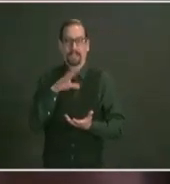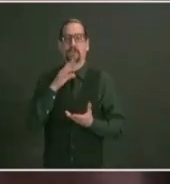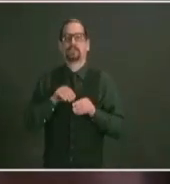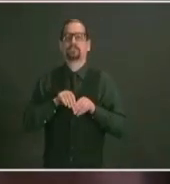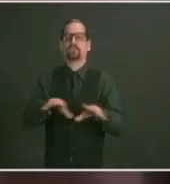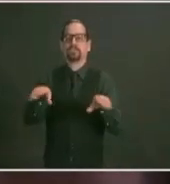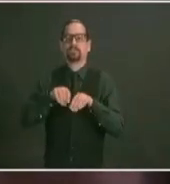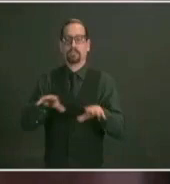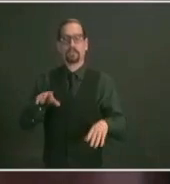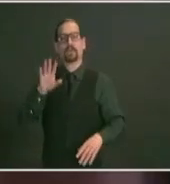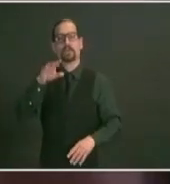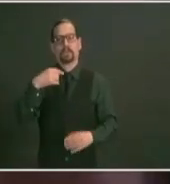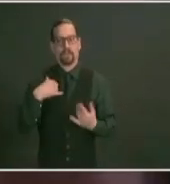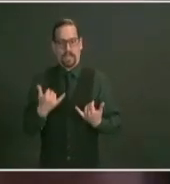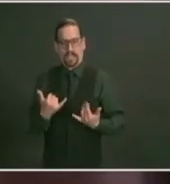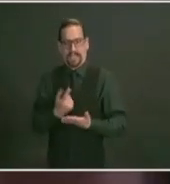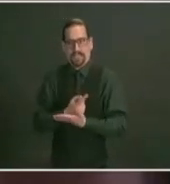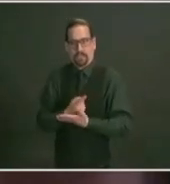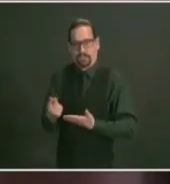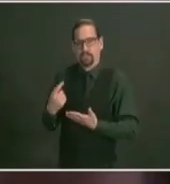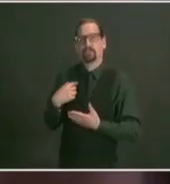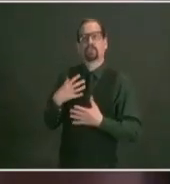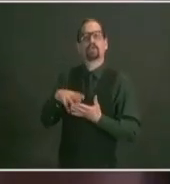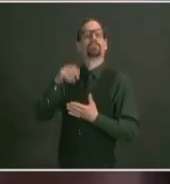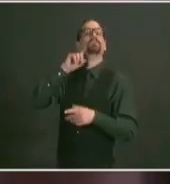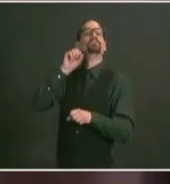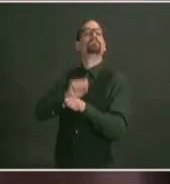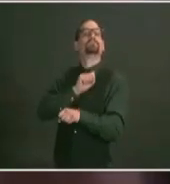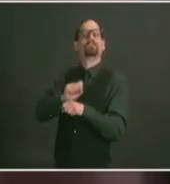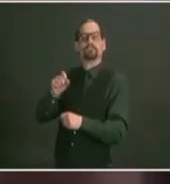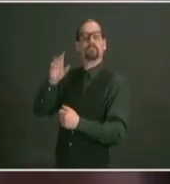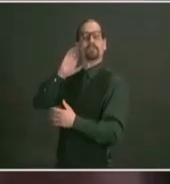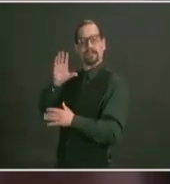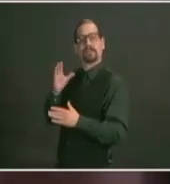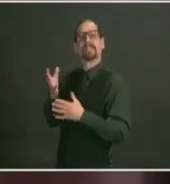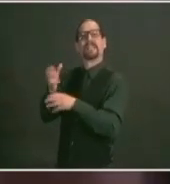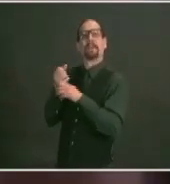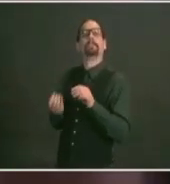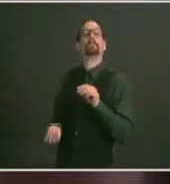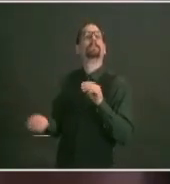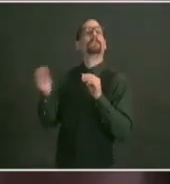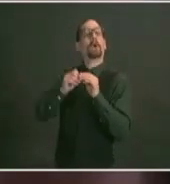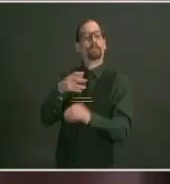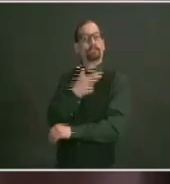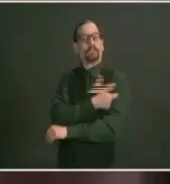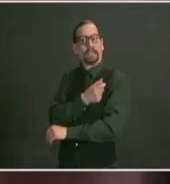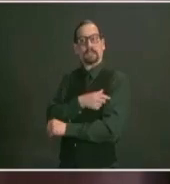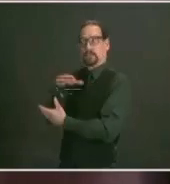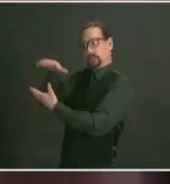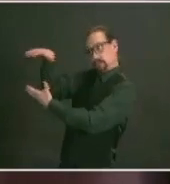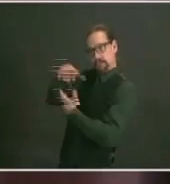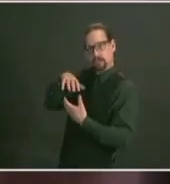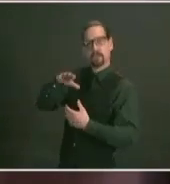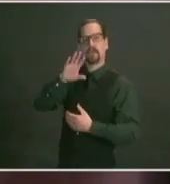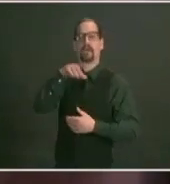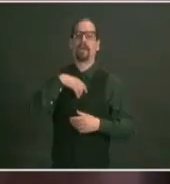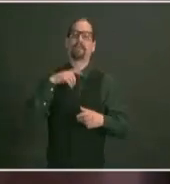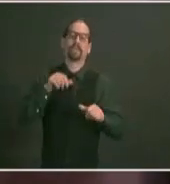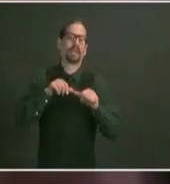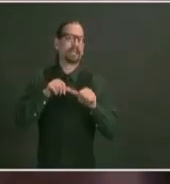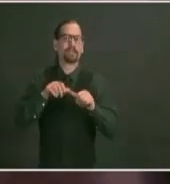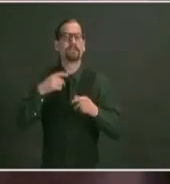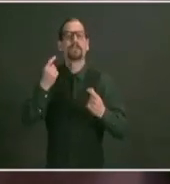the additional supply that will continue to come and we're continuing to work on improving the user experience